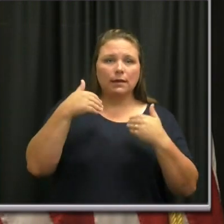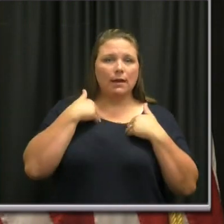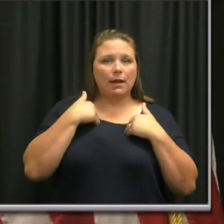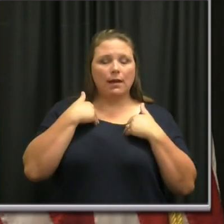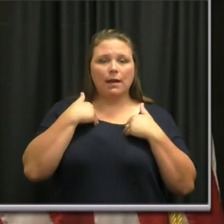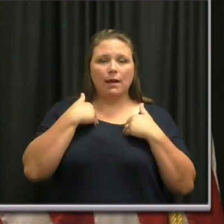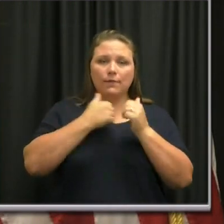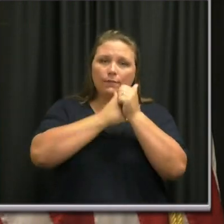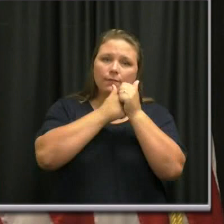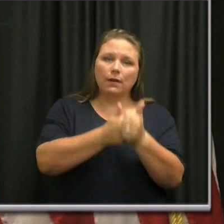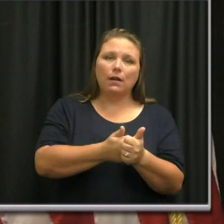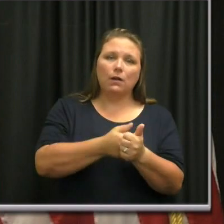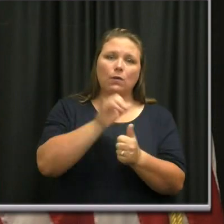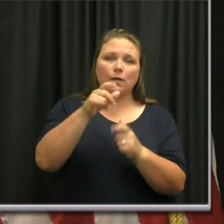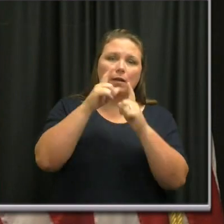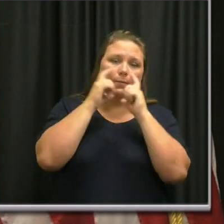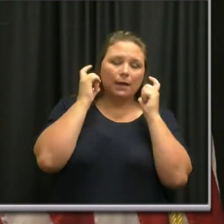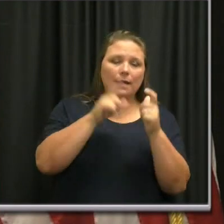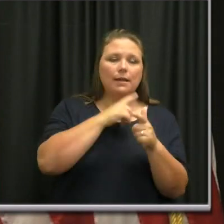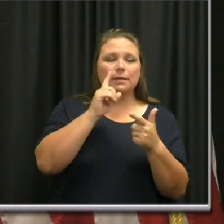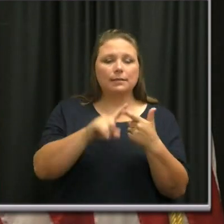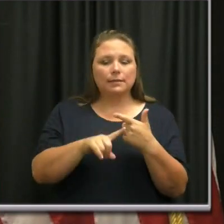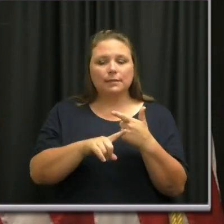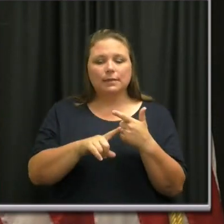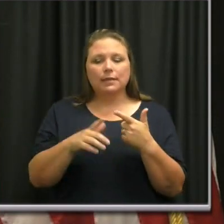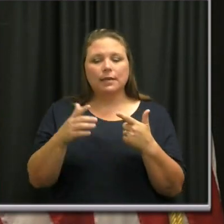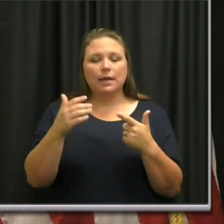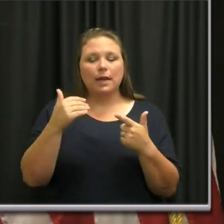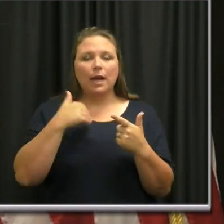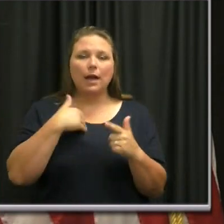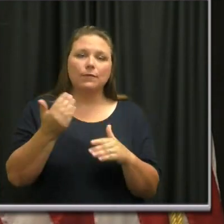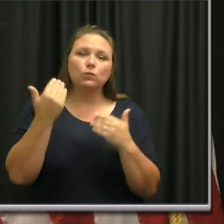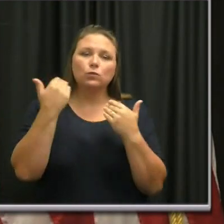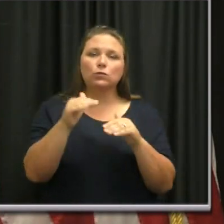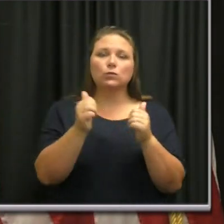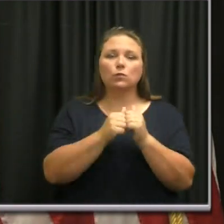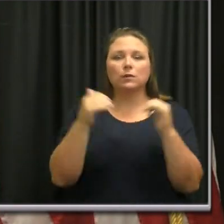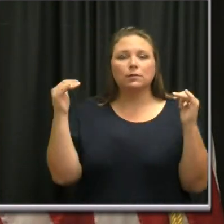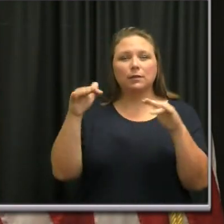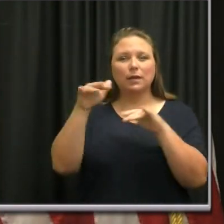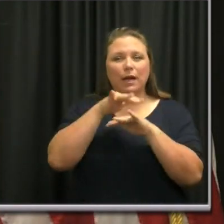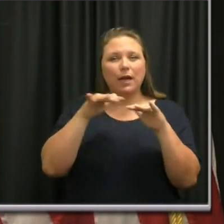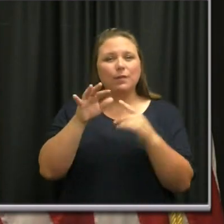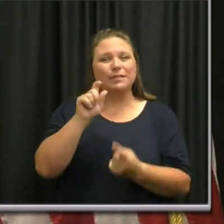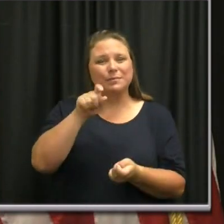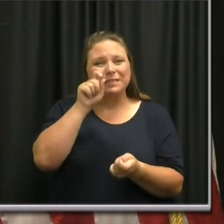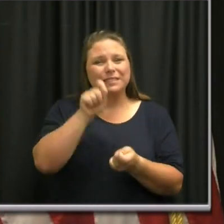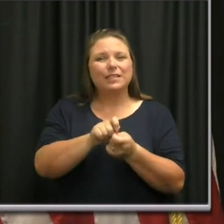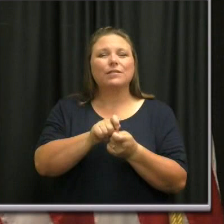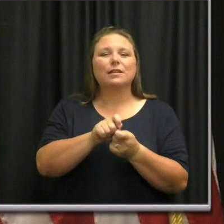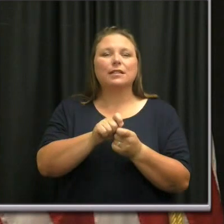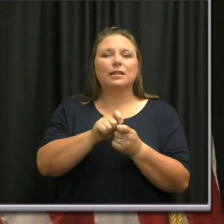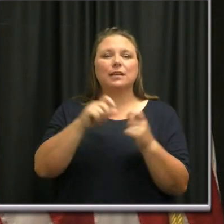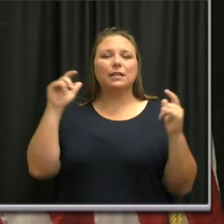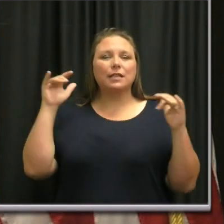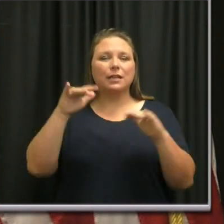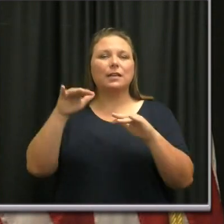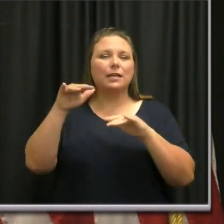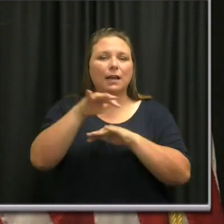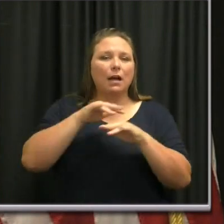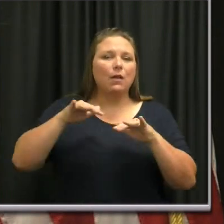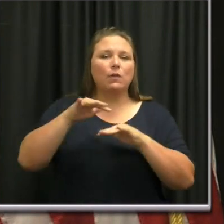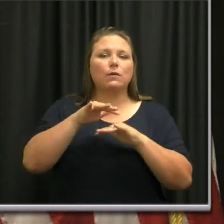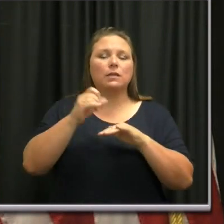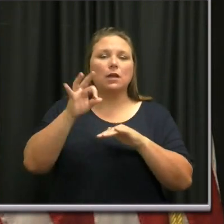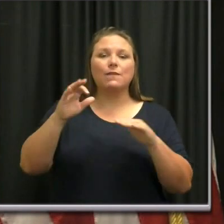level of compliance and then having, uh, restrictions on gatherings, particularly on gatherings, um,